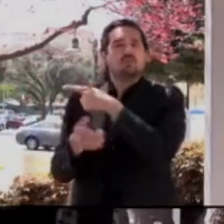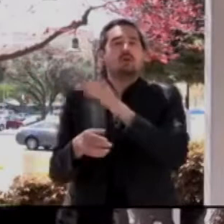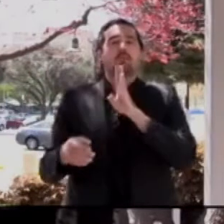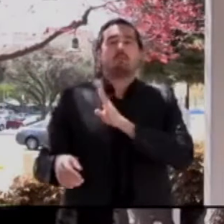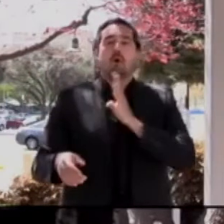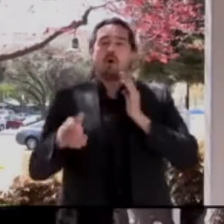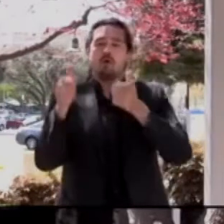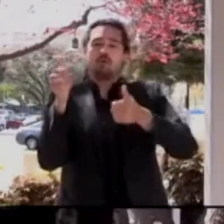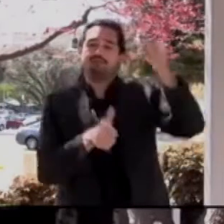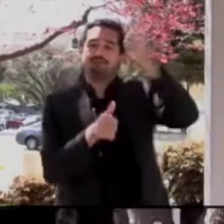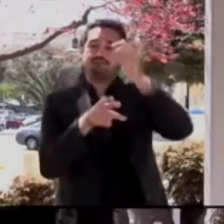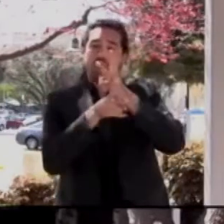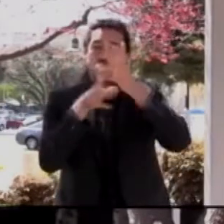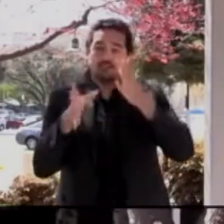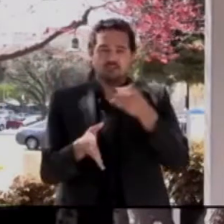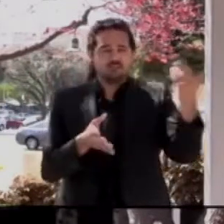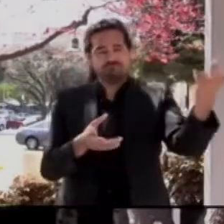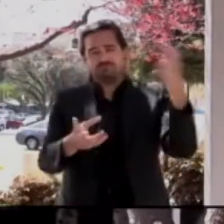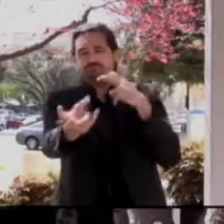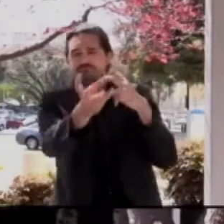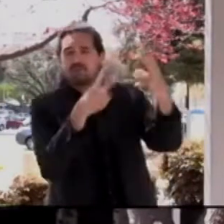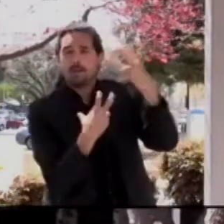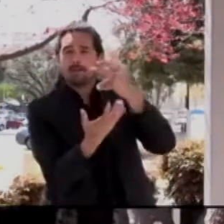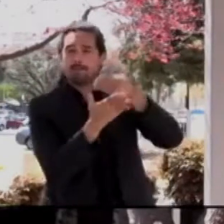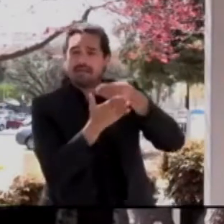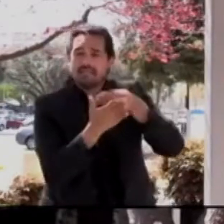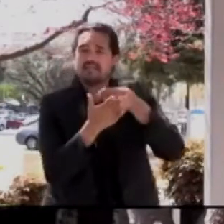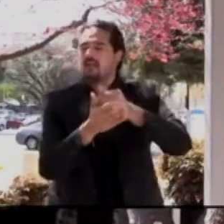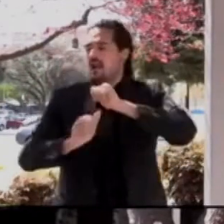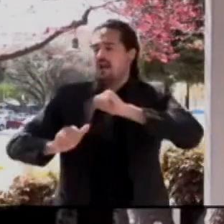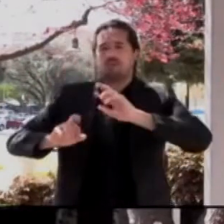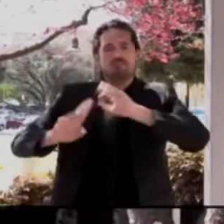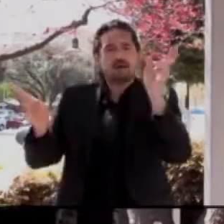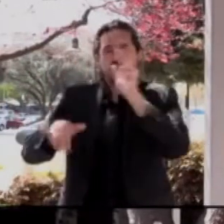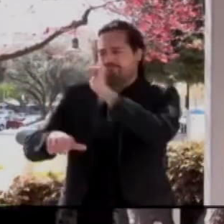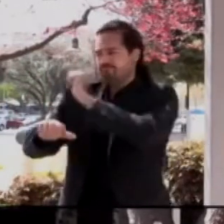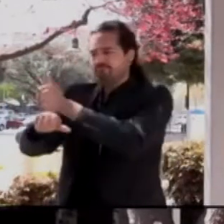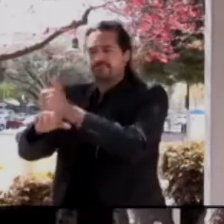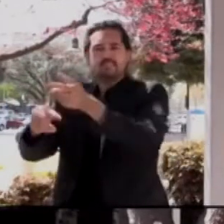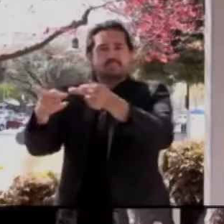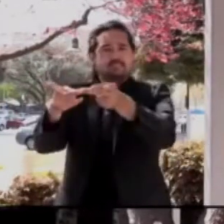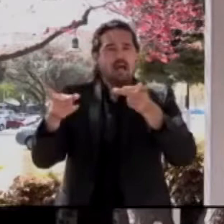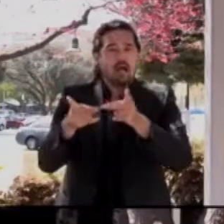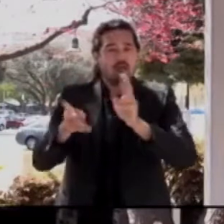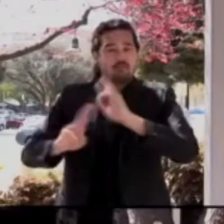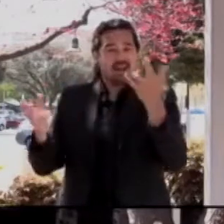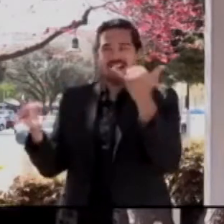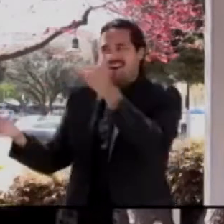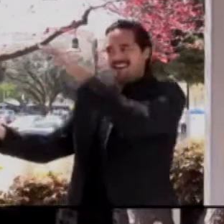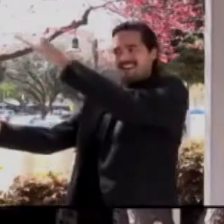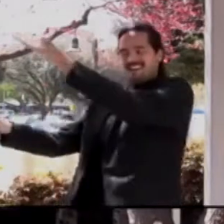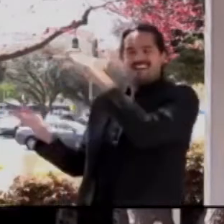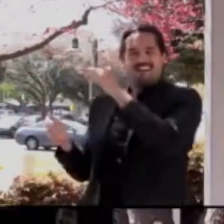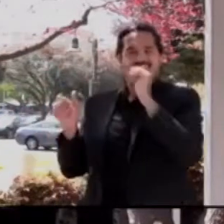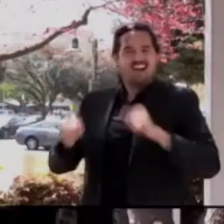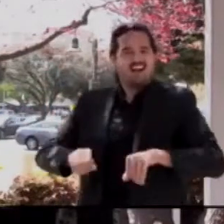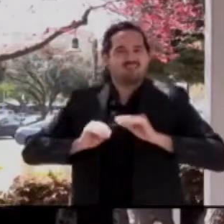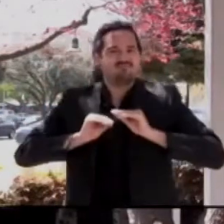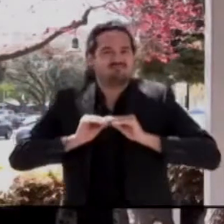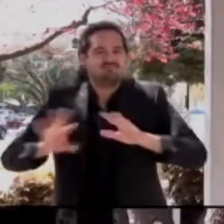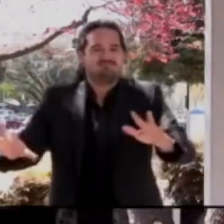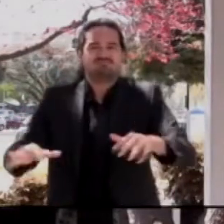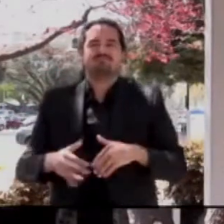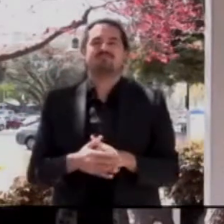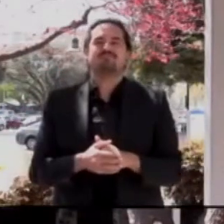to vaccinate on this large scale. With that, I'd like to go ahead and introduce Betty Duong to share information about our outreach and equity efforts.